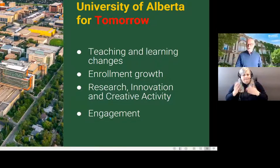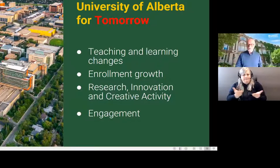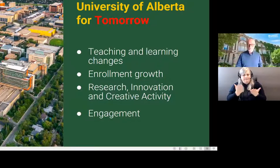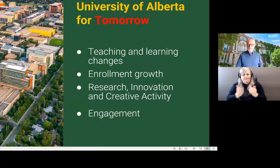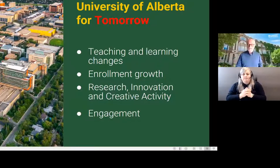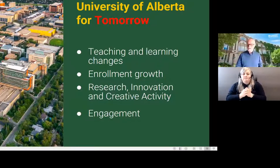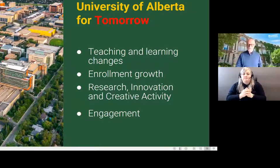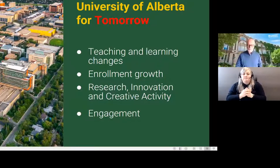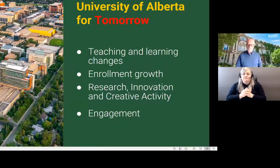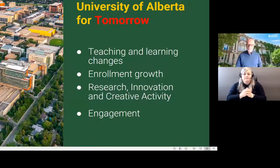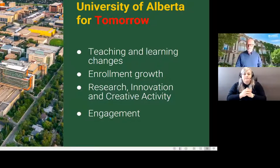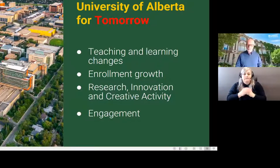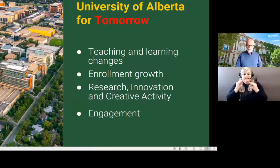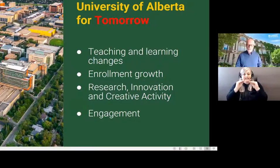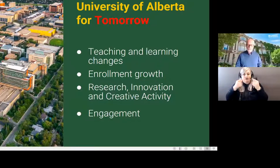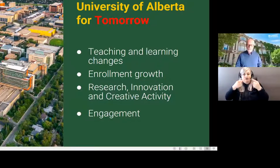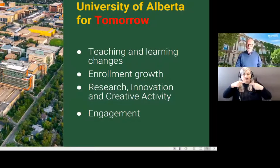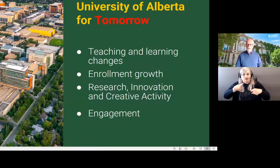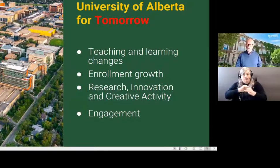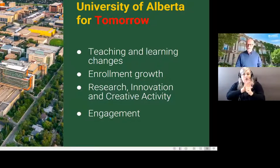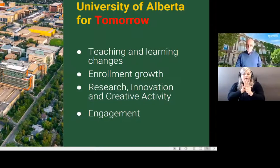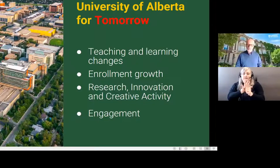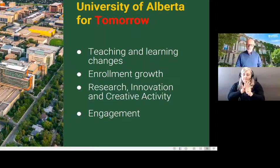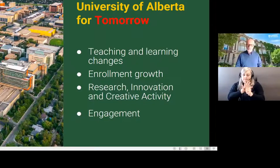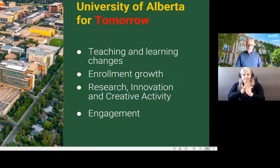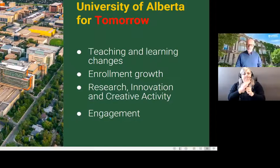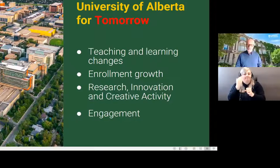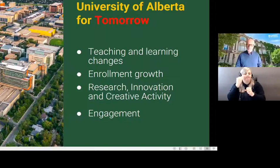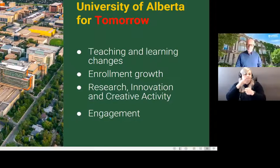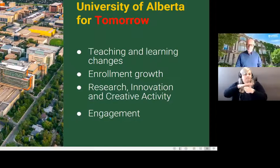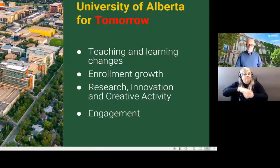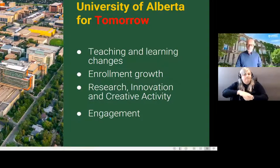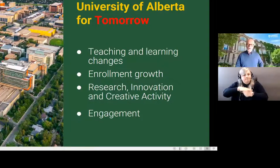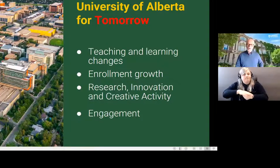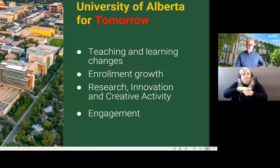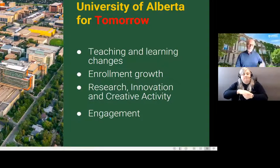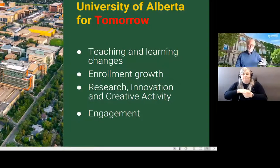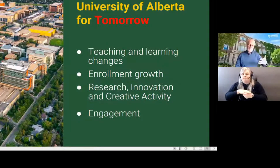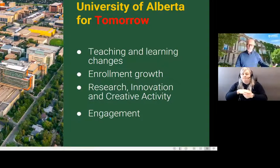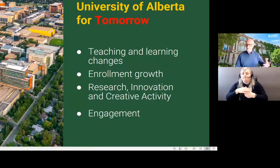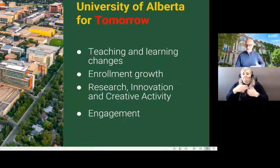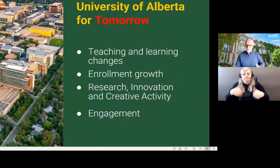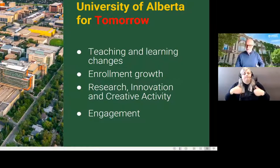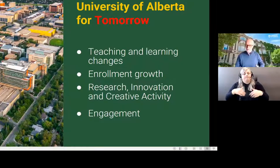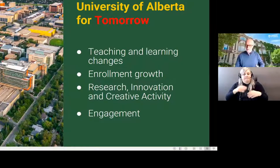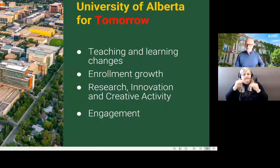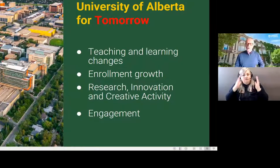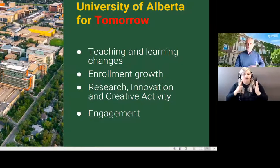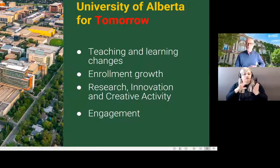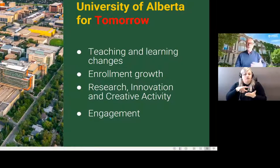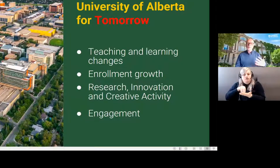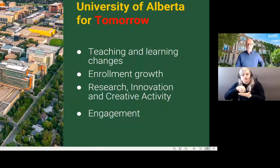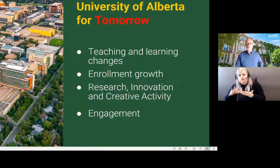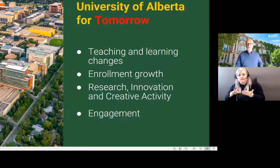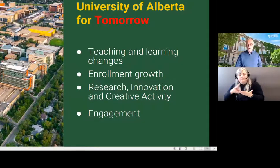under COVID has certainly been a stress and has created a lot for our teachers and for our learners, we have